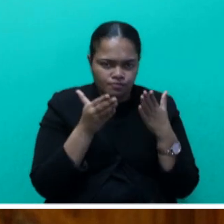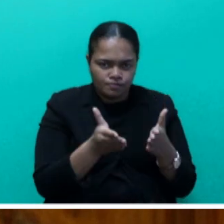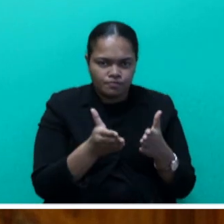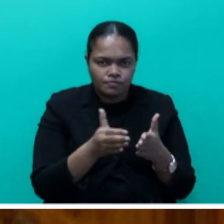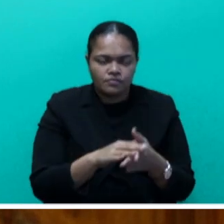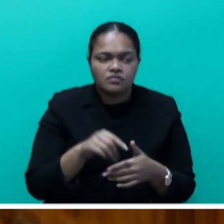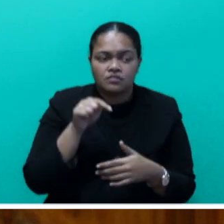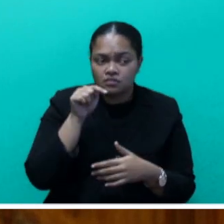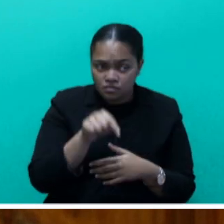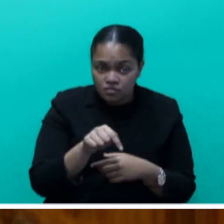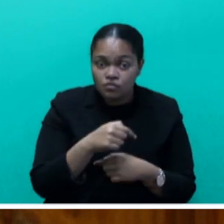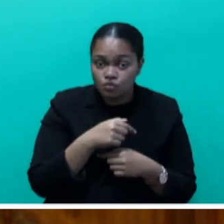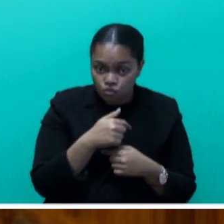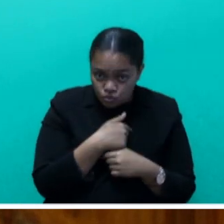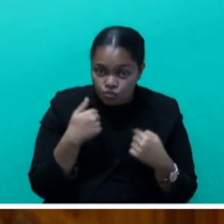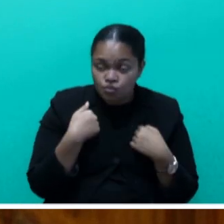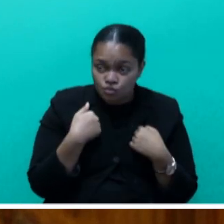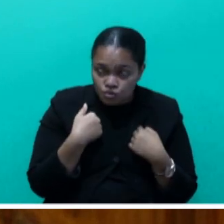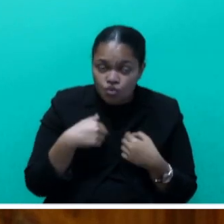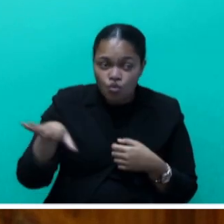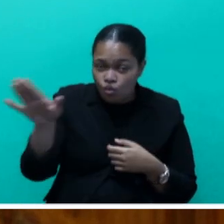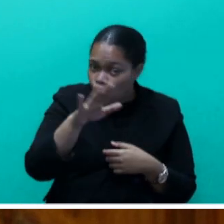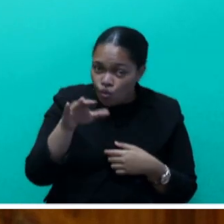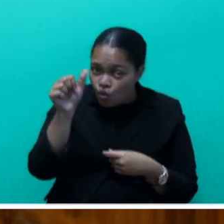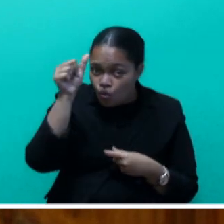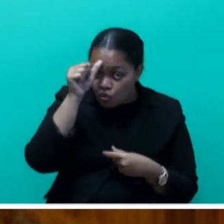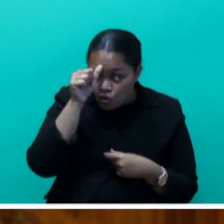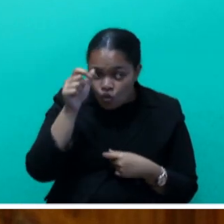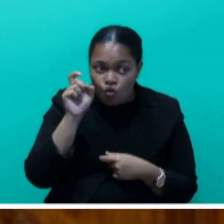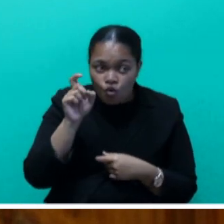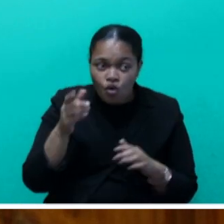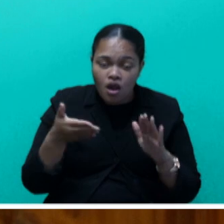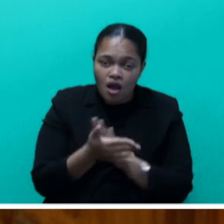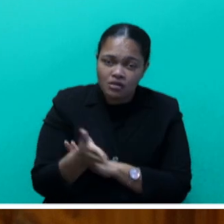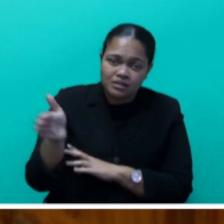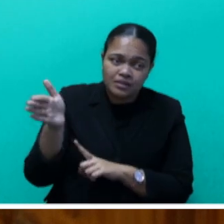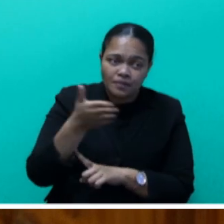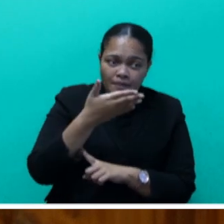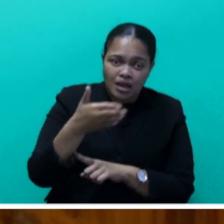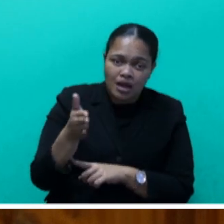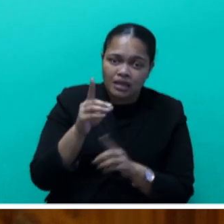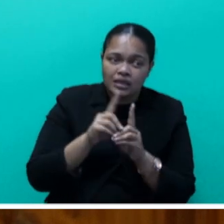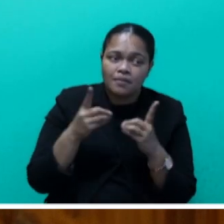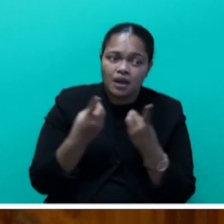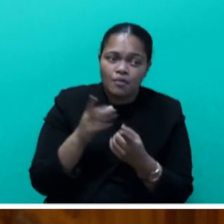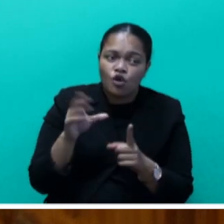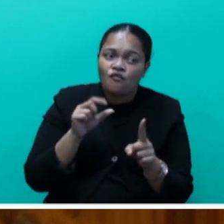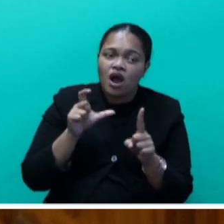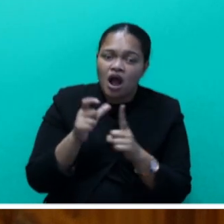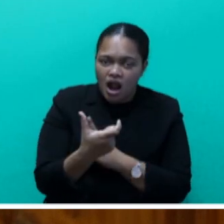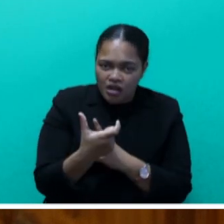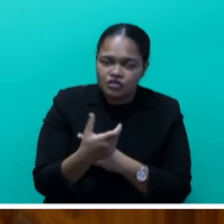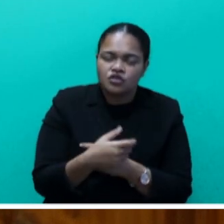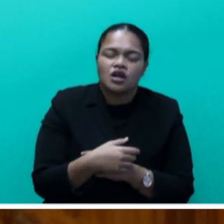These, as we all would know, fall under the banner of the Department of Culture, Heritage and